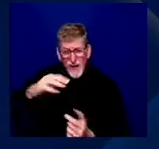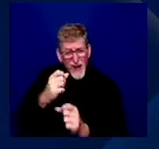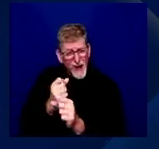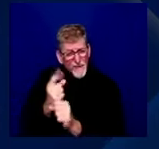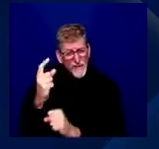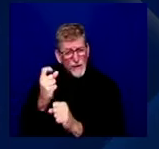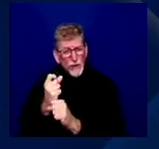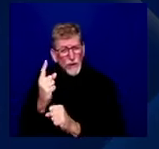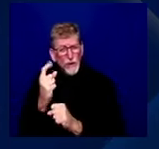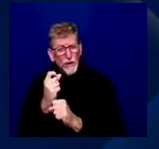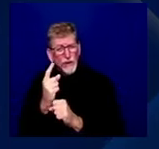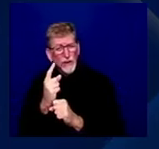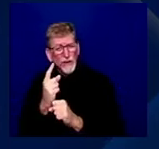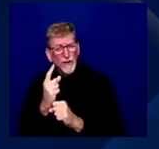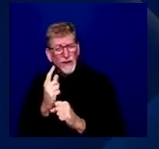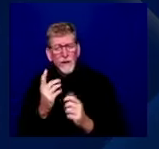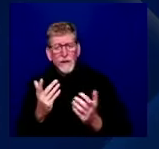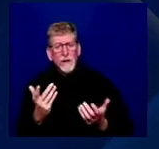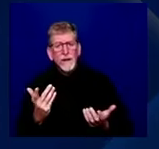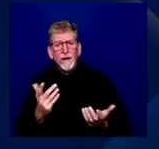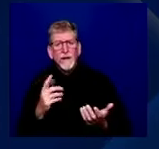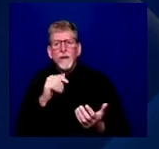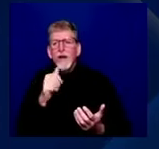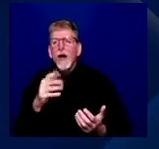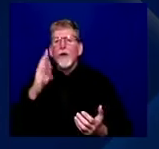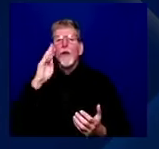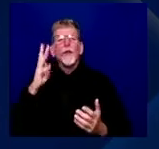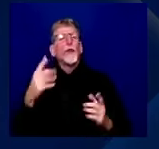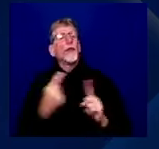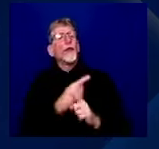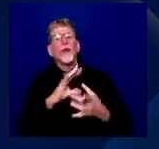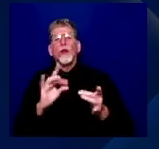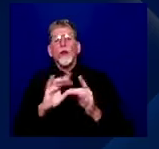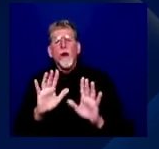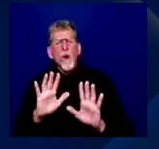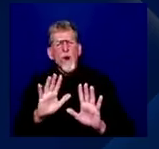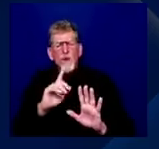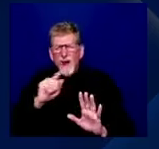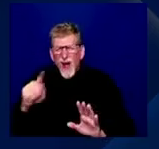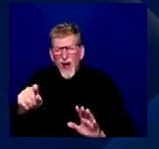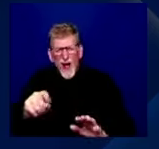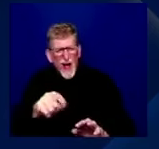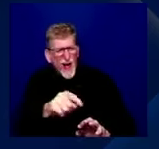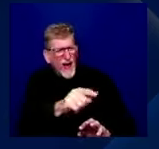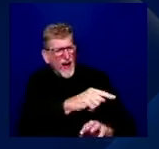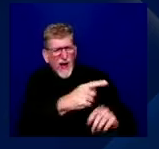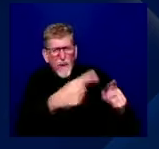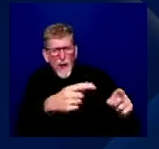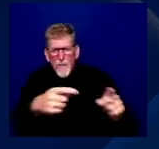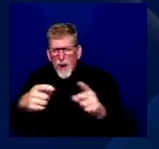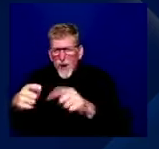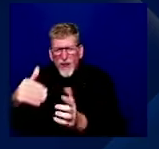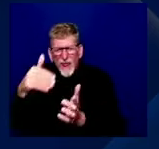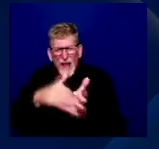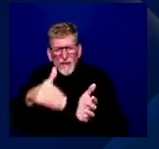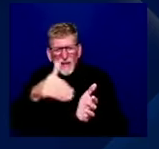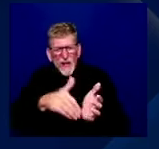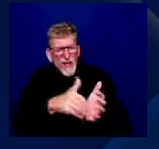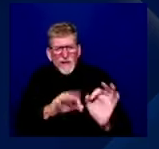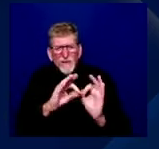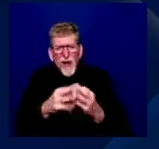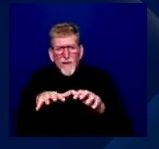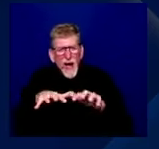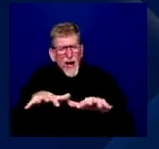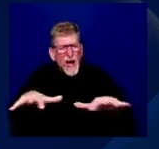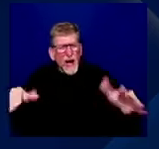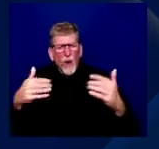uh, uh, an anomaly. This is happening to tens of thousands of families going through what you went through. And then the epidemic of women not being believed